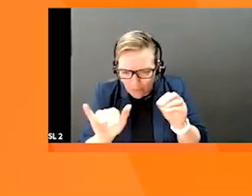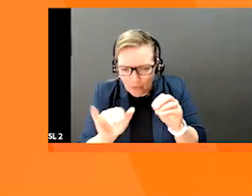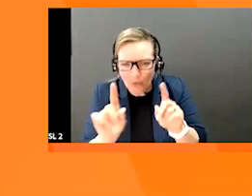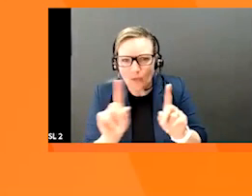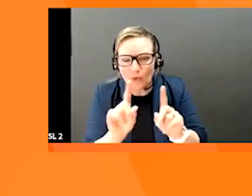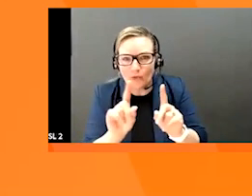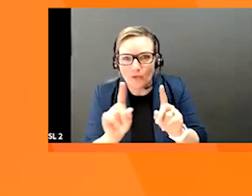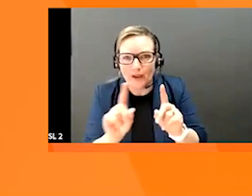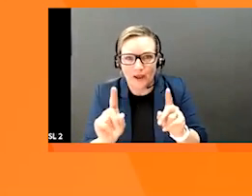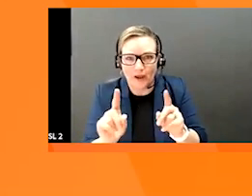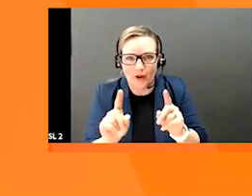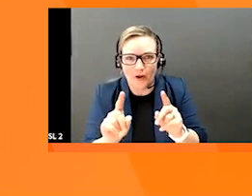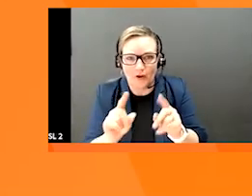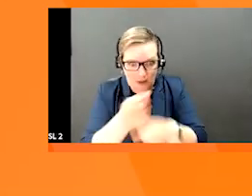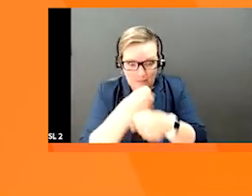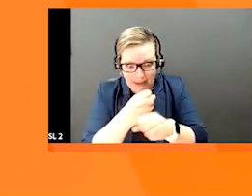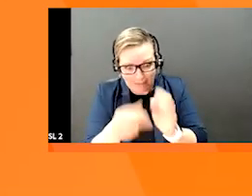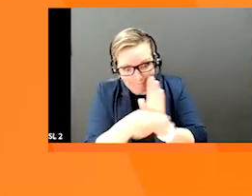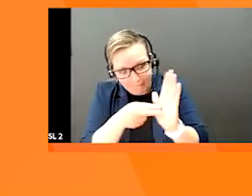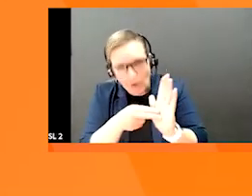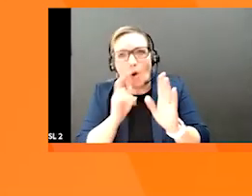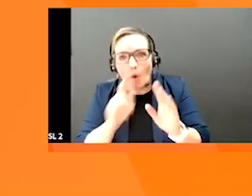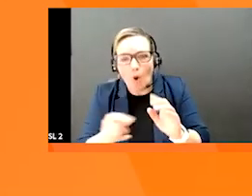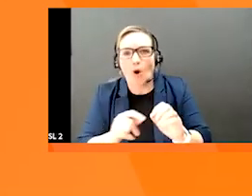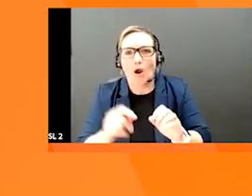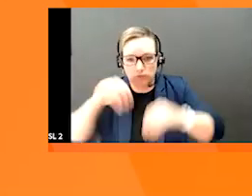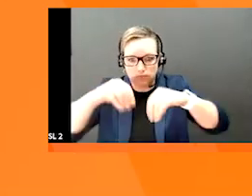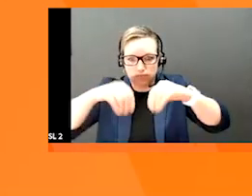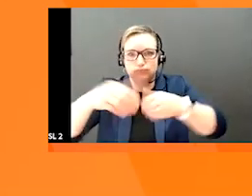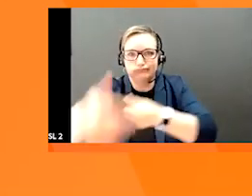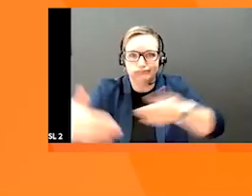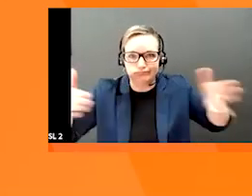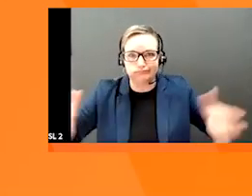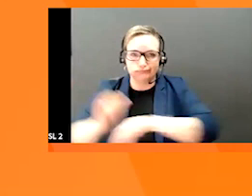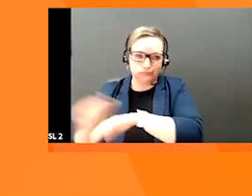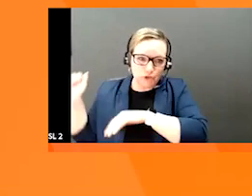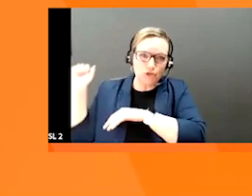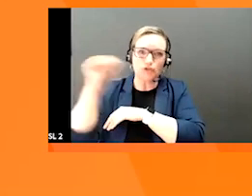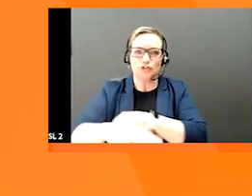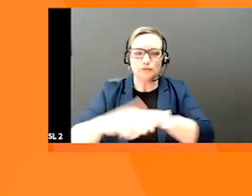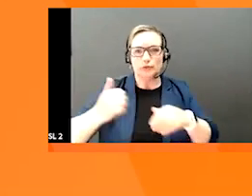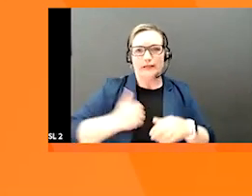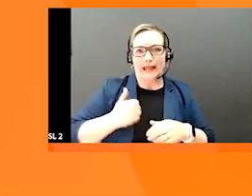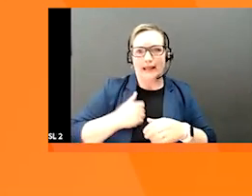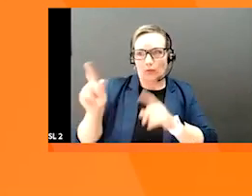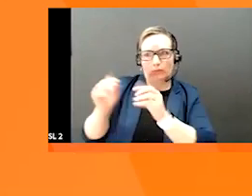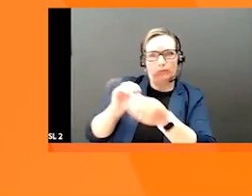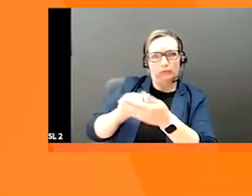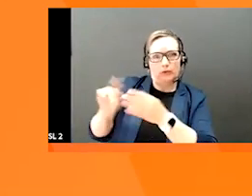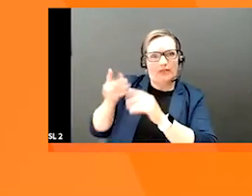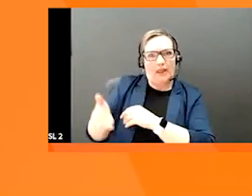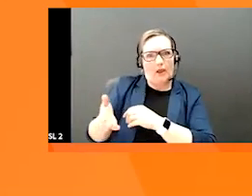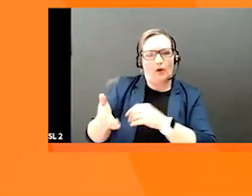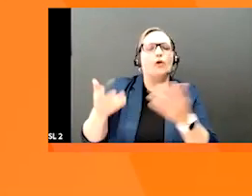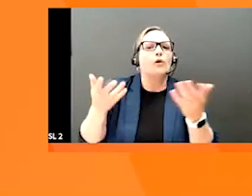shipping containers, comes up a lot. And it's, again, it's an opportunity for us to have a deeper conversation